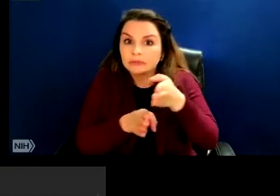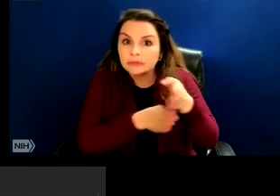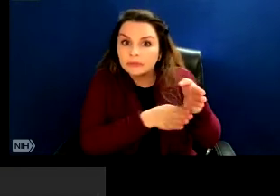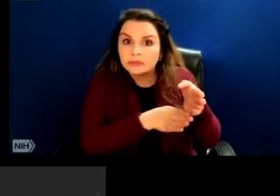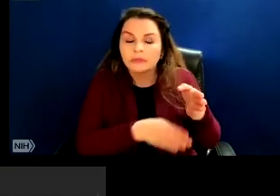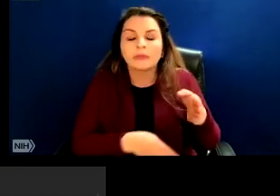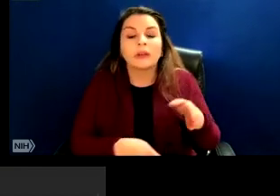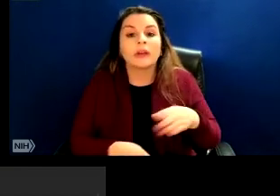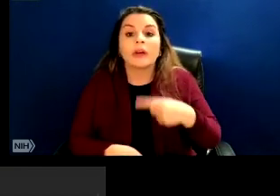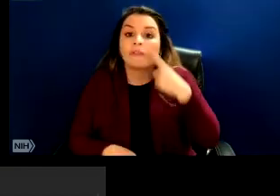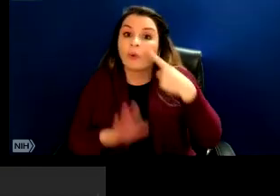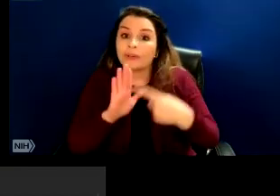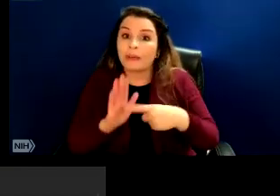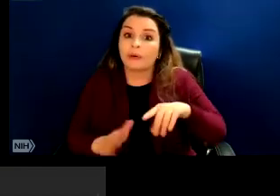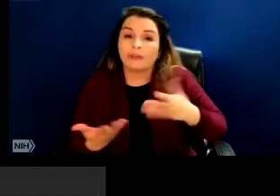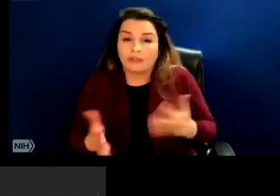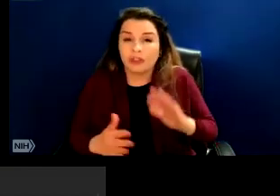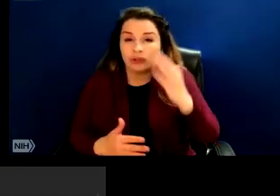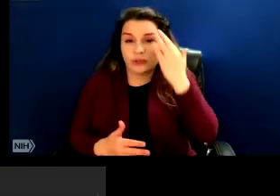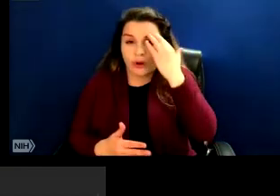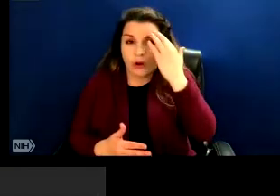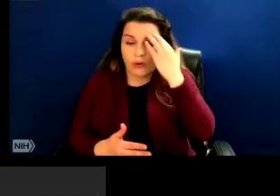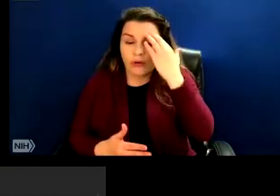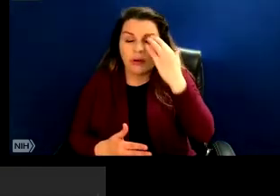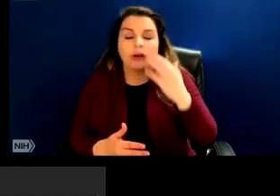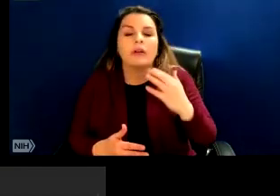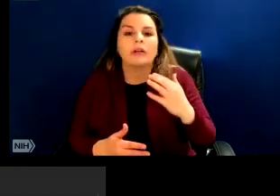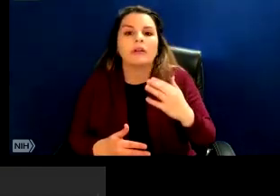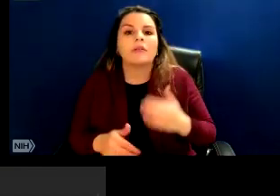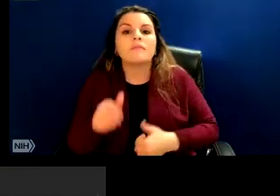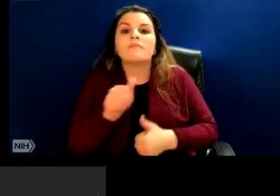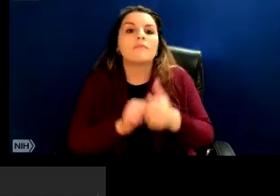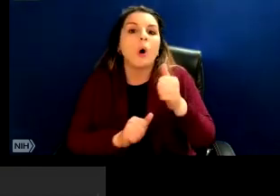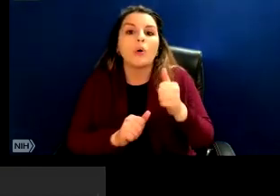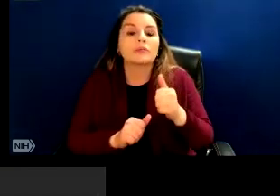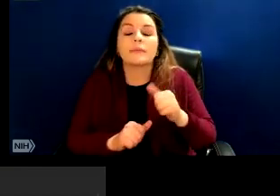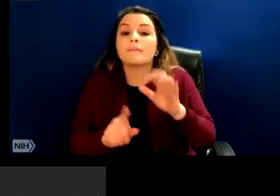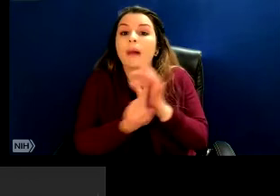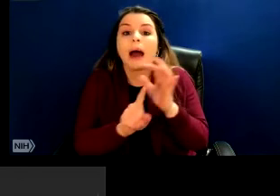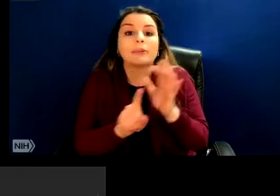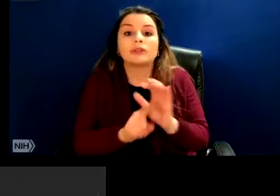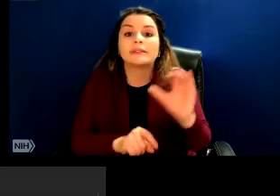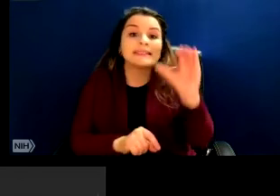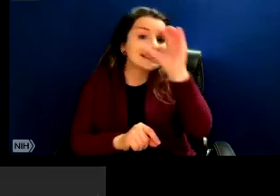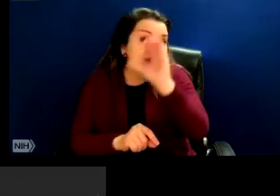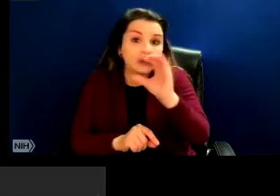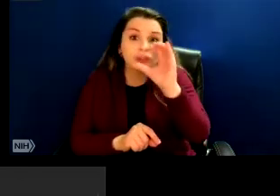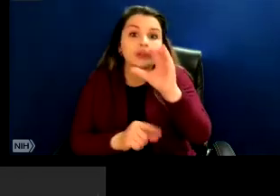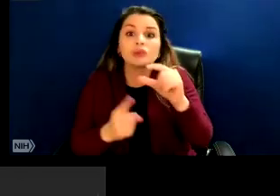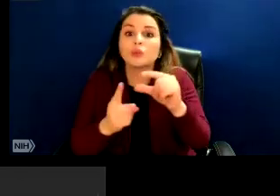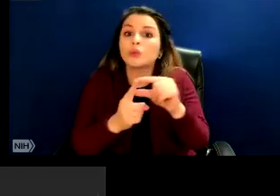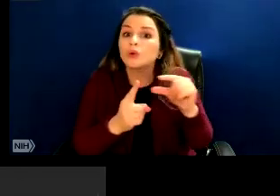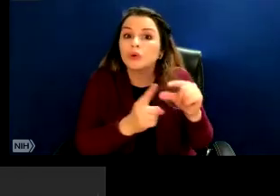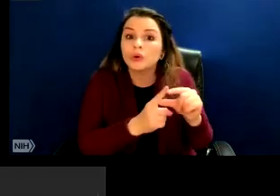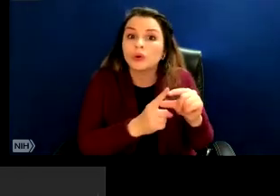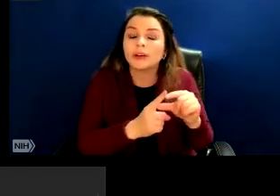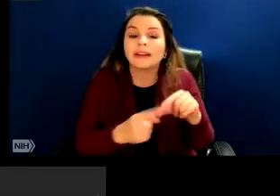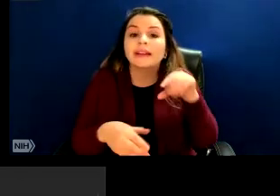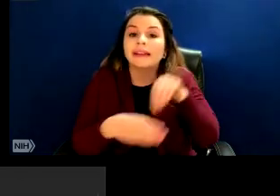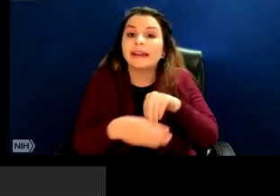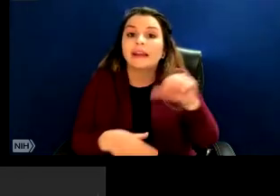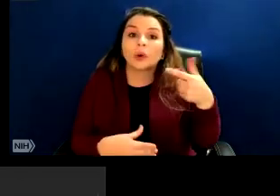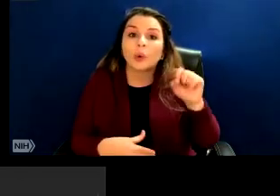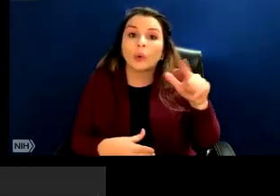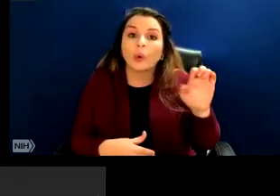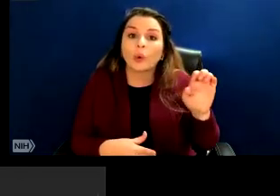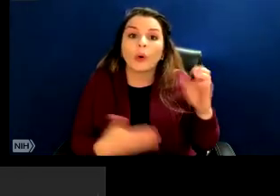we know, for example, is that the most searched keywords and terms in Google search